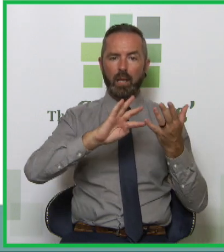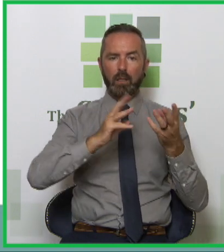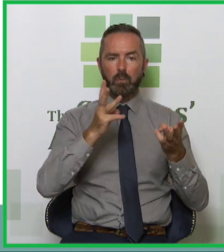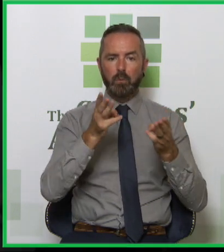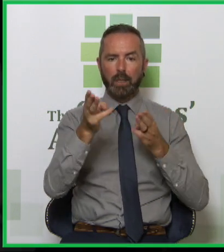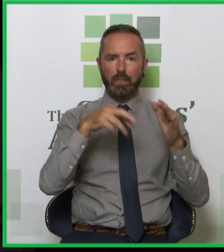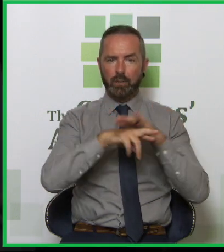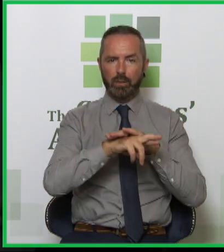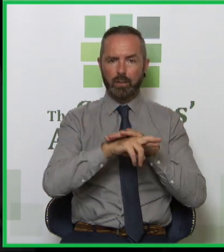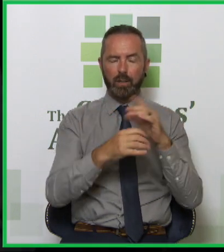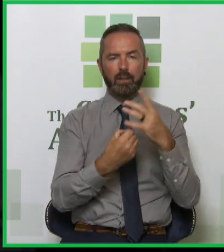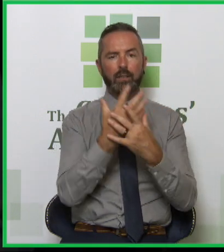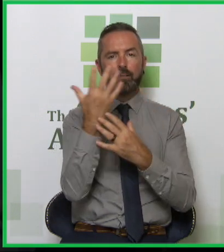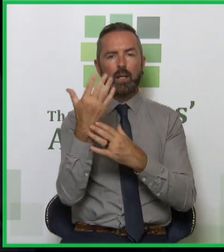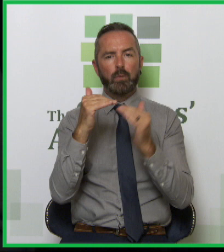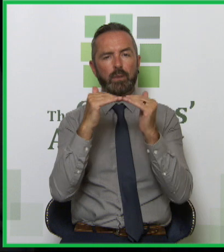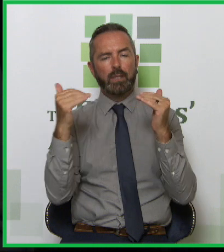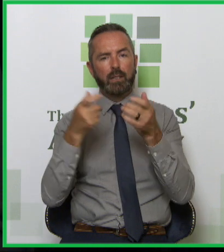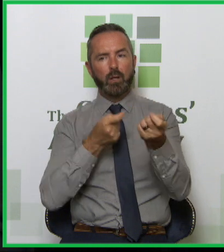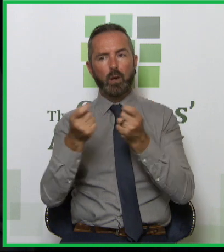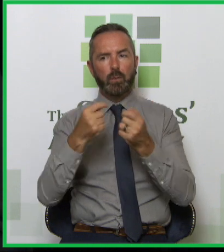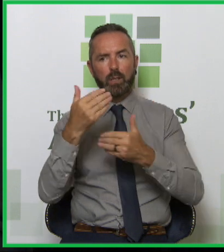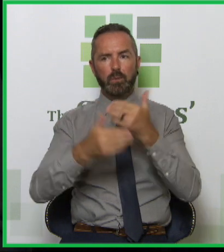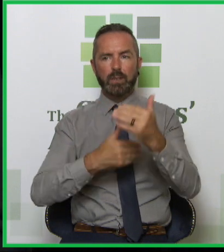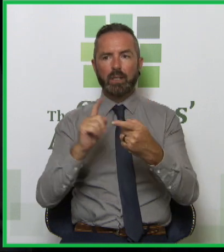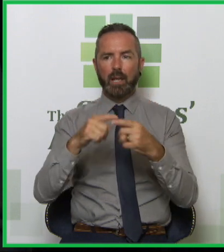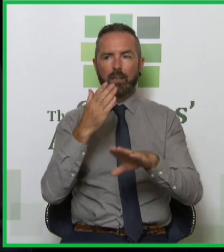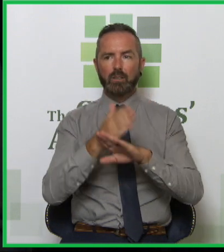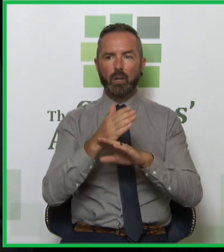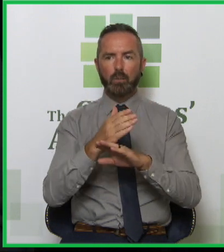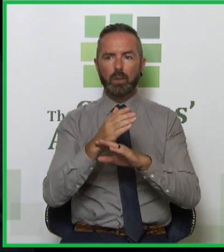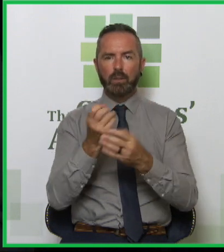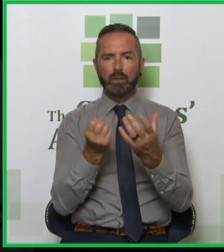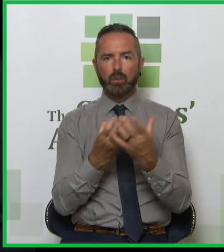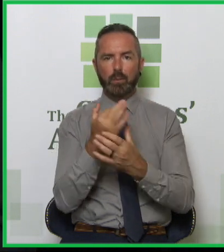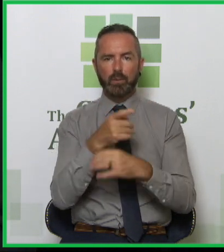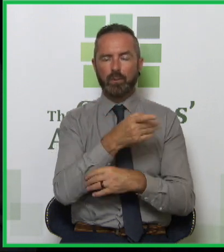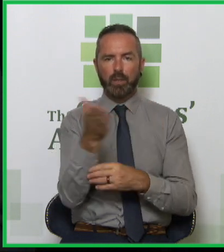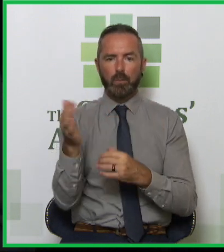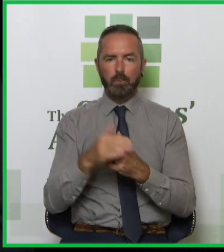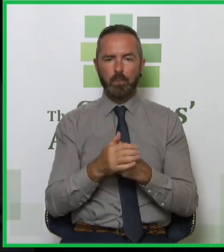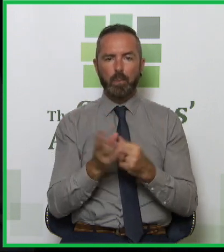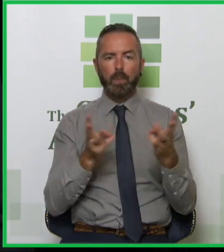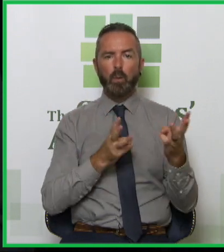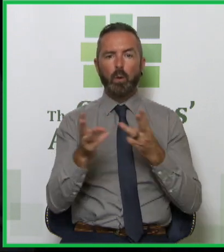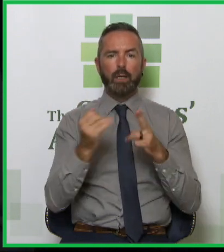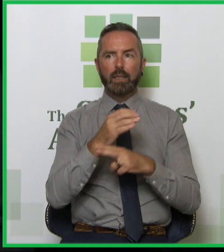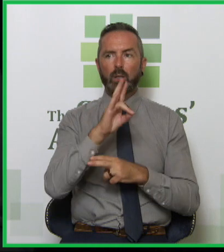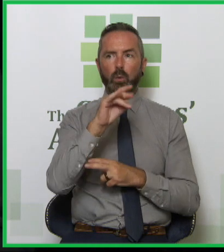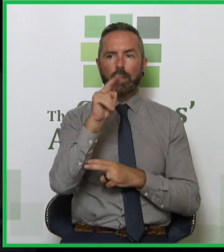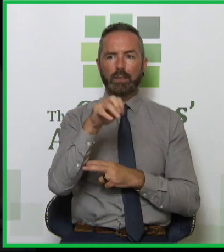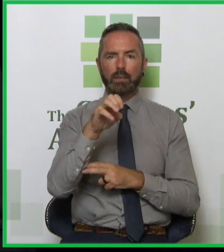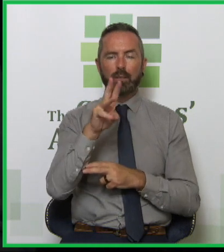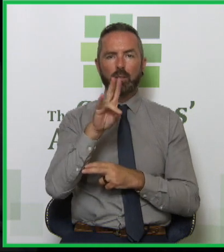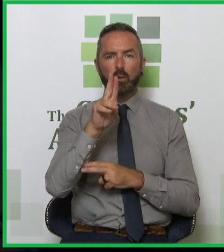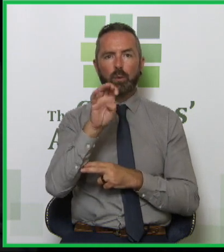and we developed standard operating procedures and job descriptions for those. We worked with Queen's University in Belfast to develop